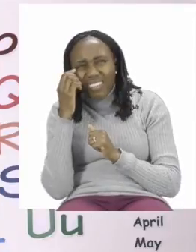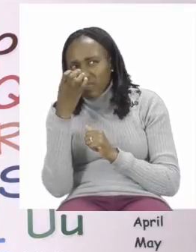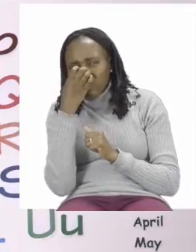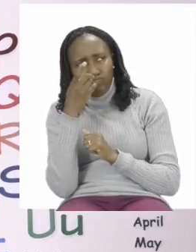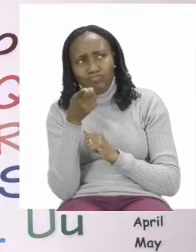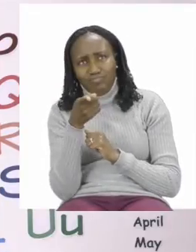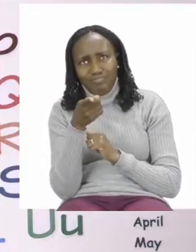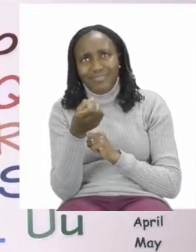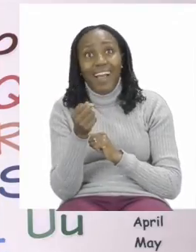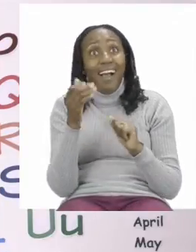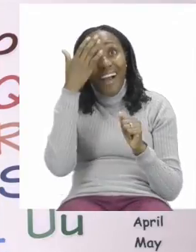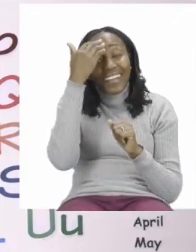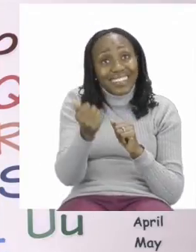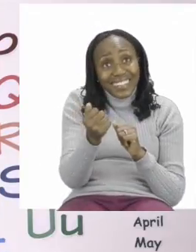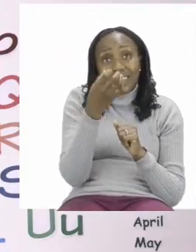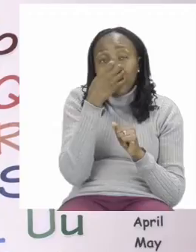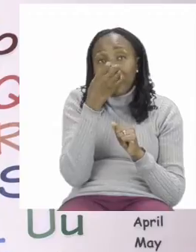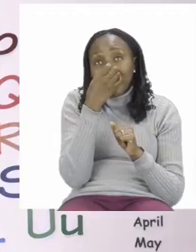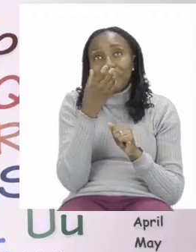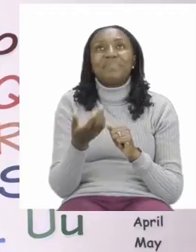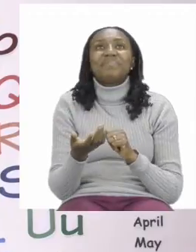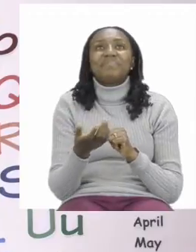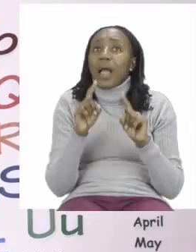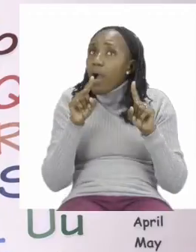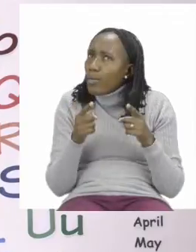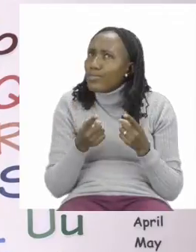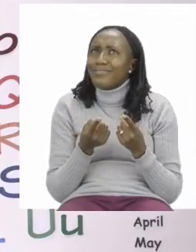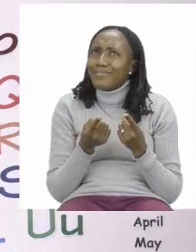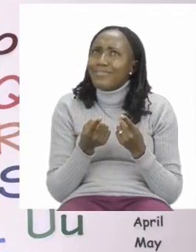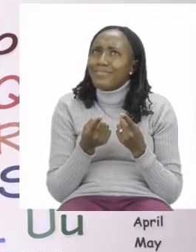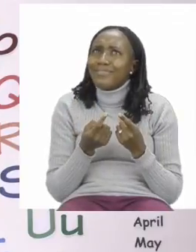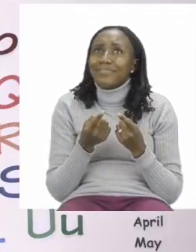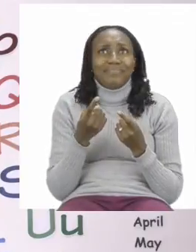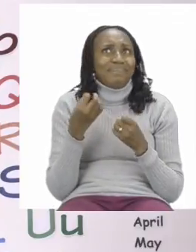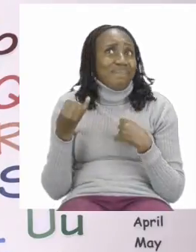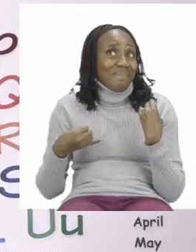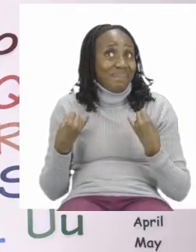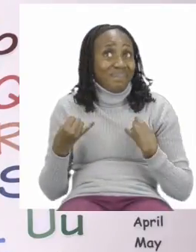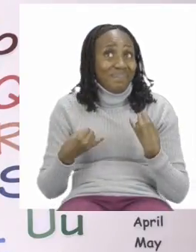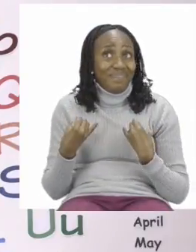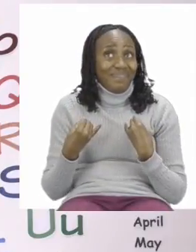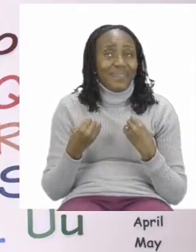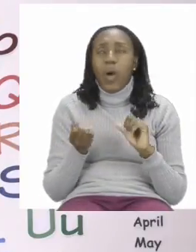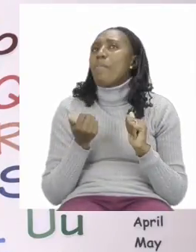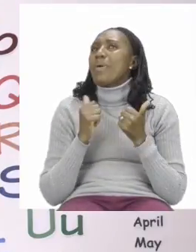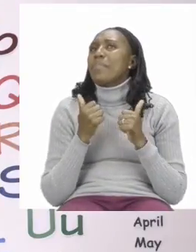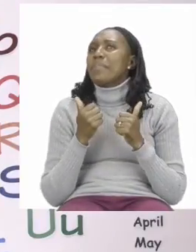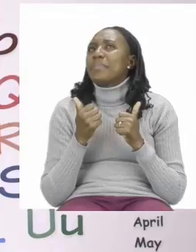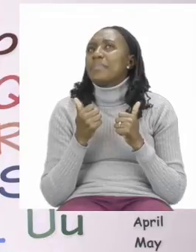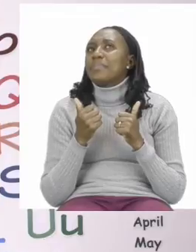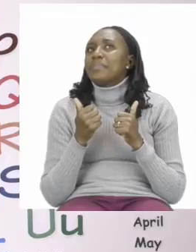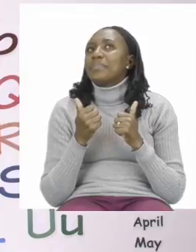Hello Sashi. How are you? I'm sure you had a nice day. Wonderful. So